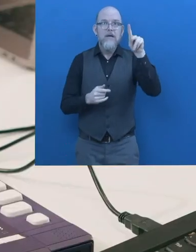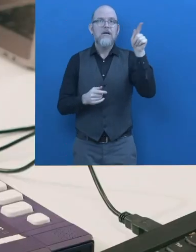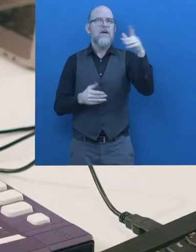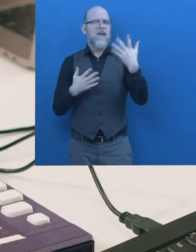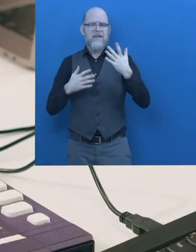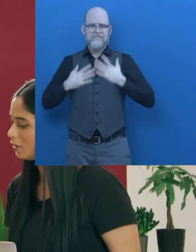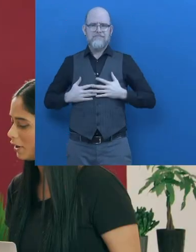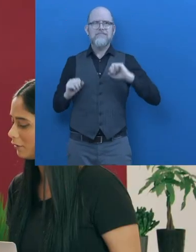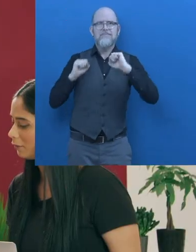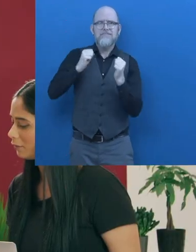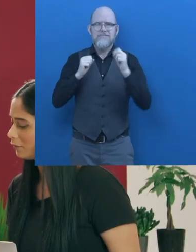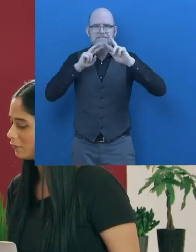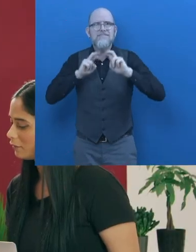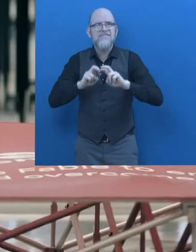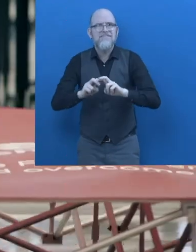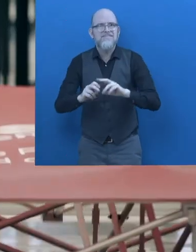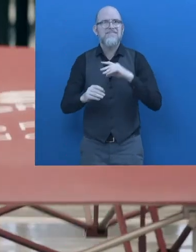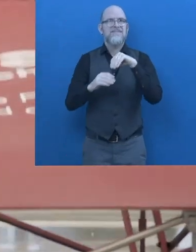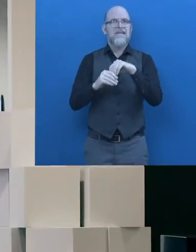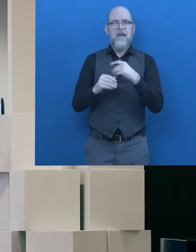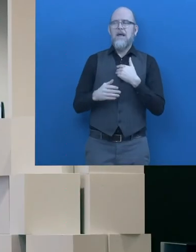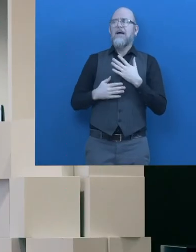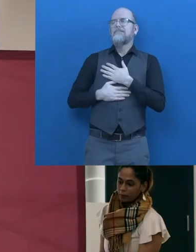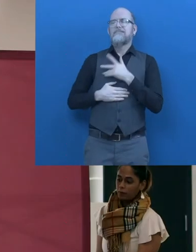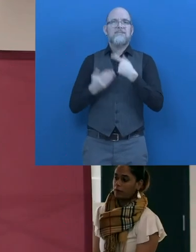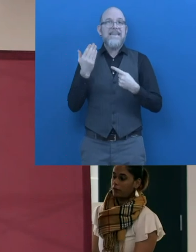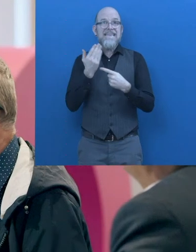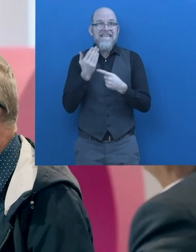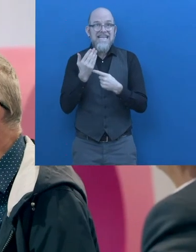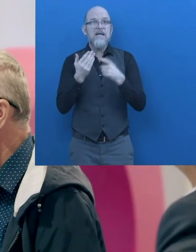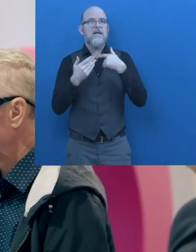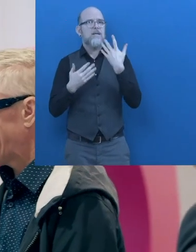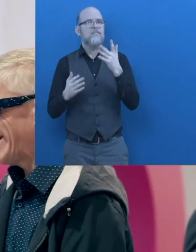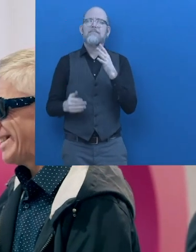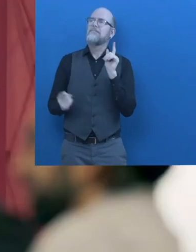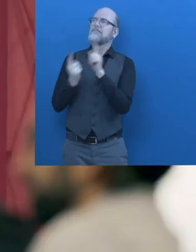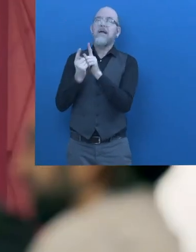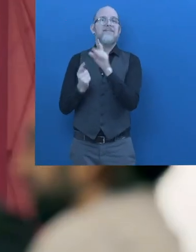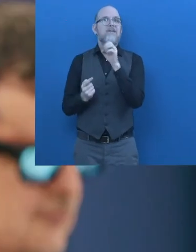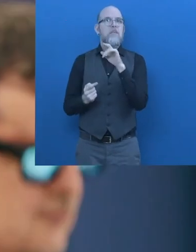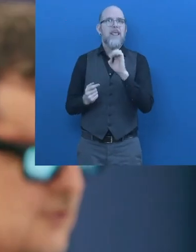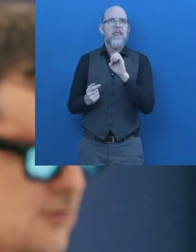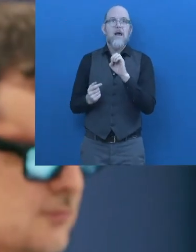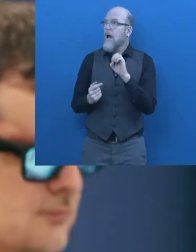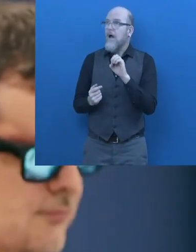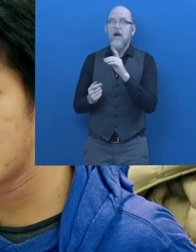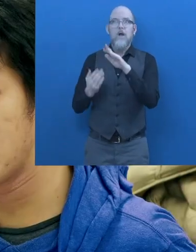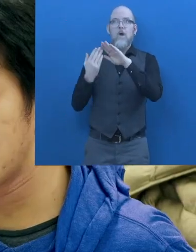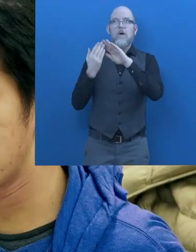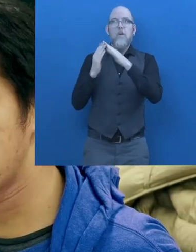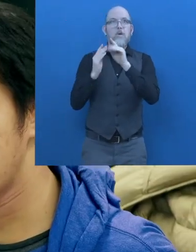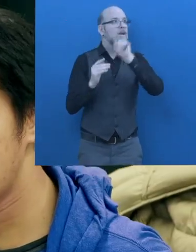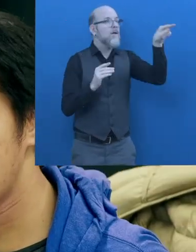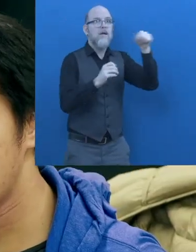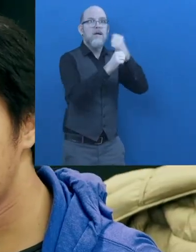also very much a tech enthusiast. I found Fable where it emphasized community. And I hope to